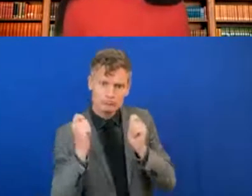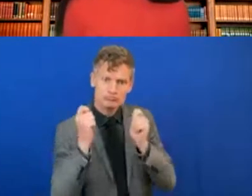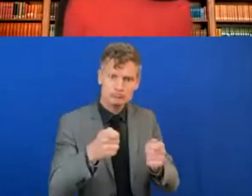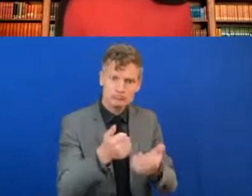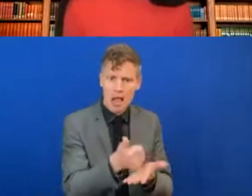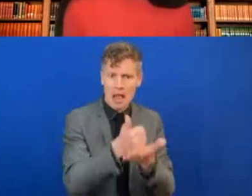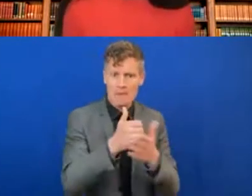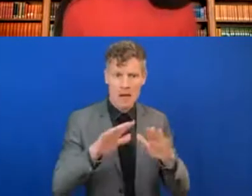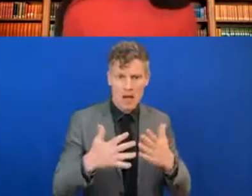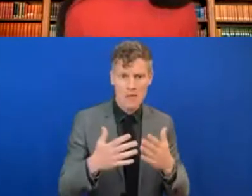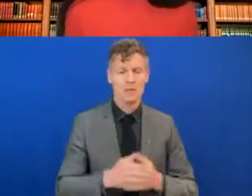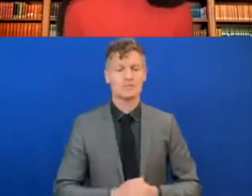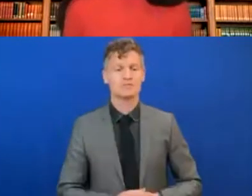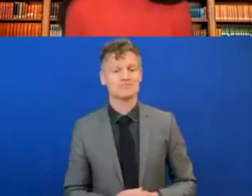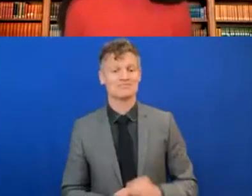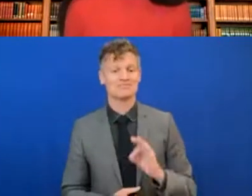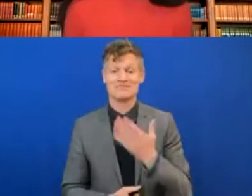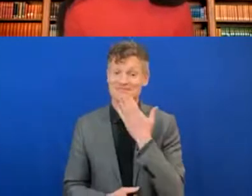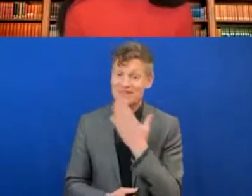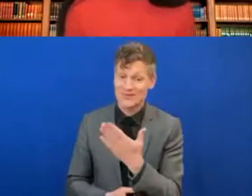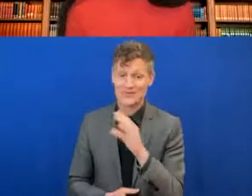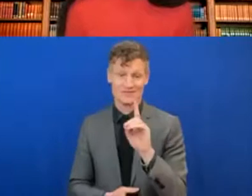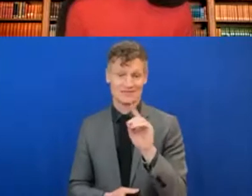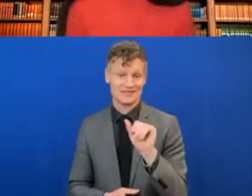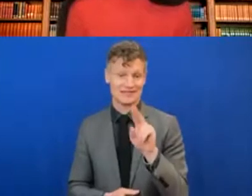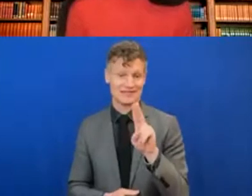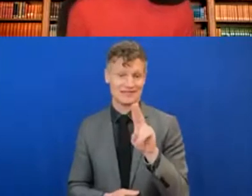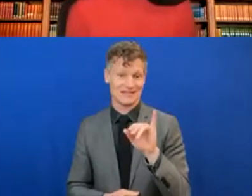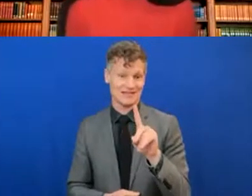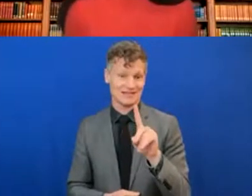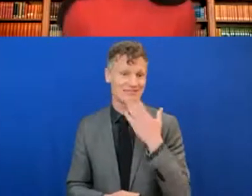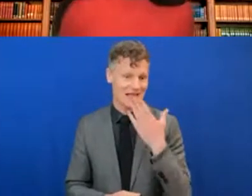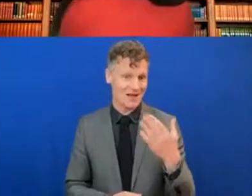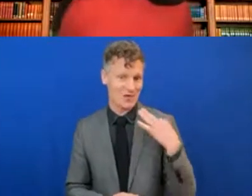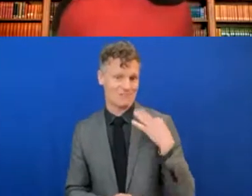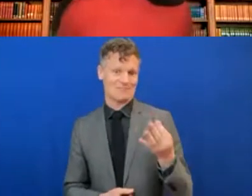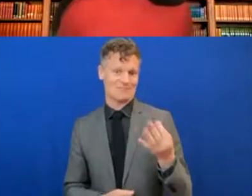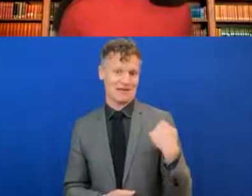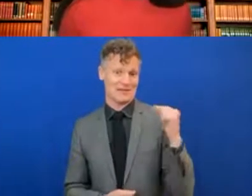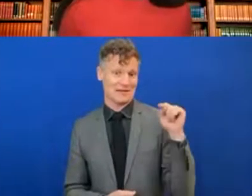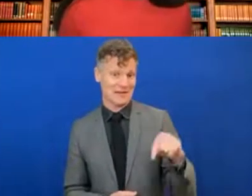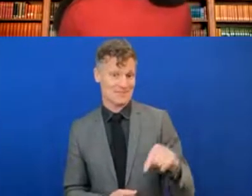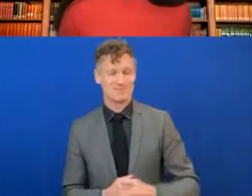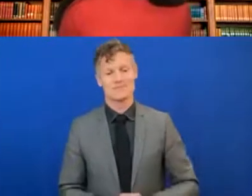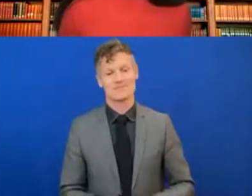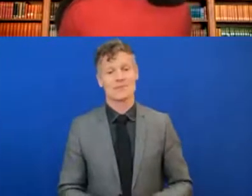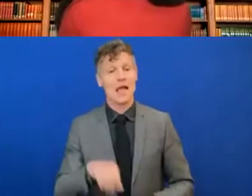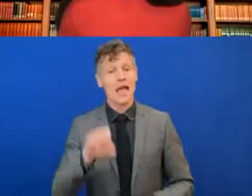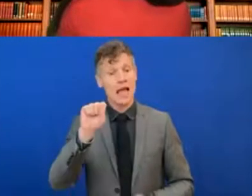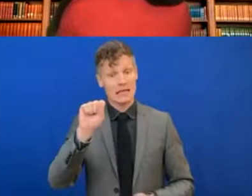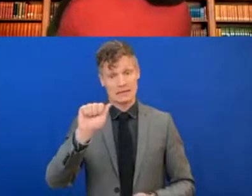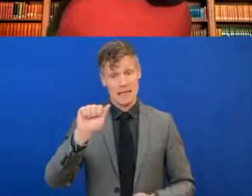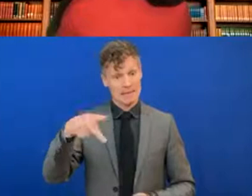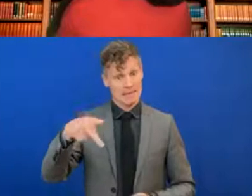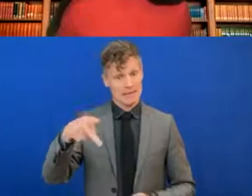Thank you very much, David, and thank you for having me. At SAP, diversity is for us a driver